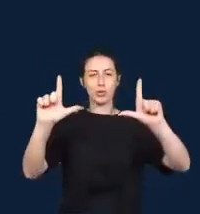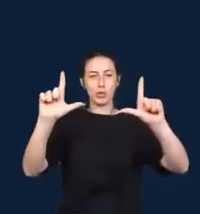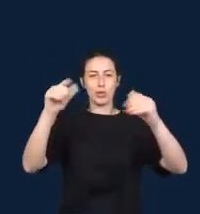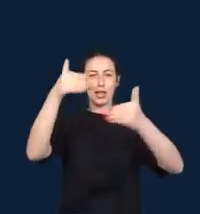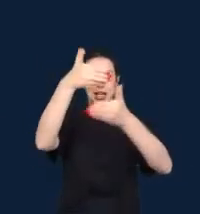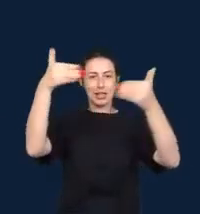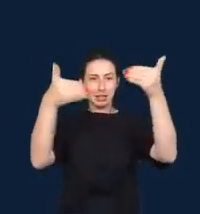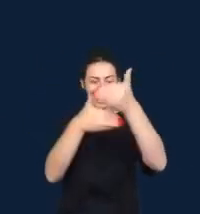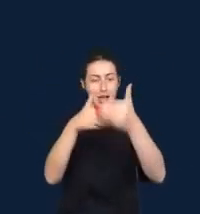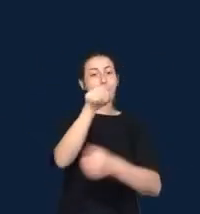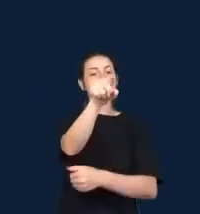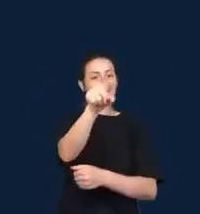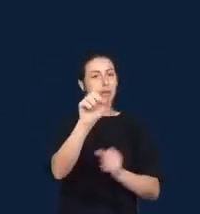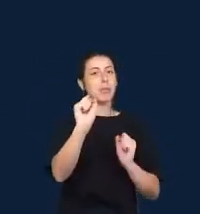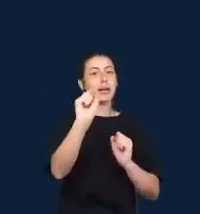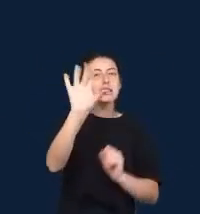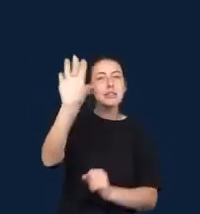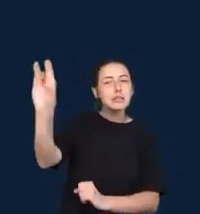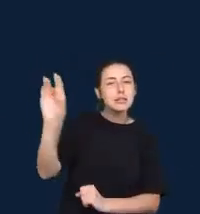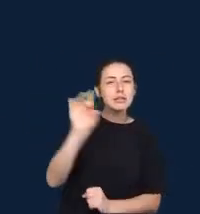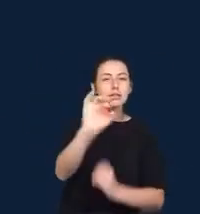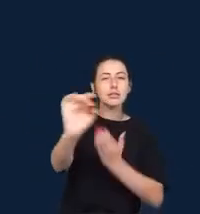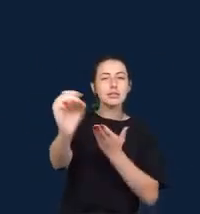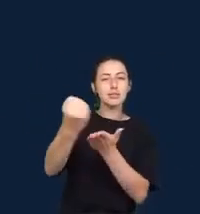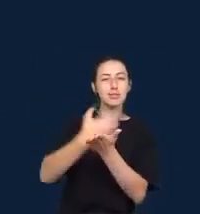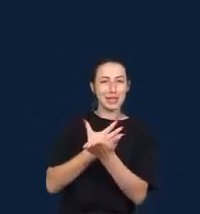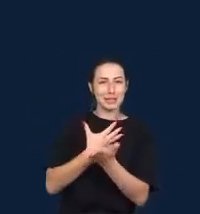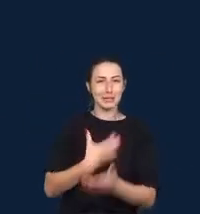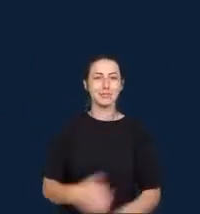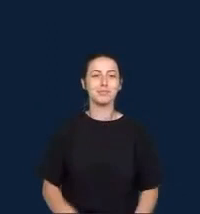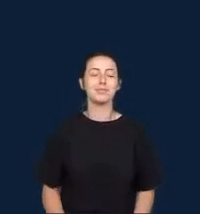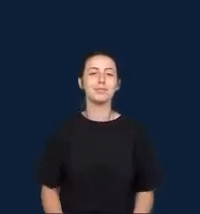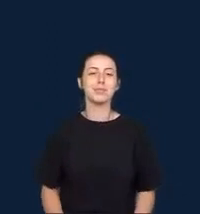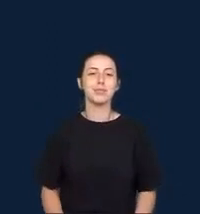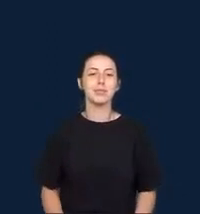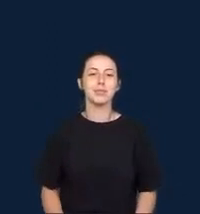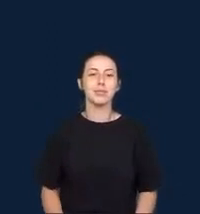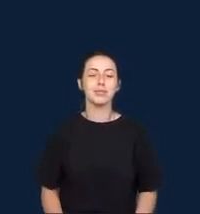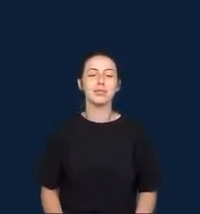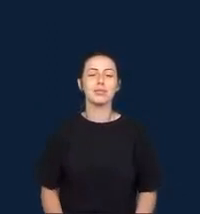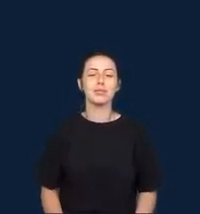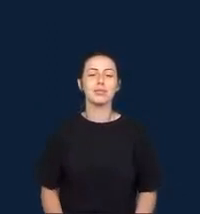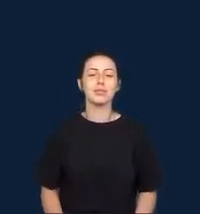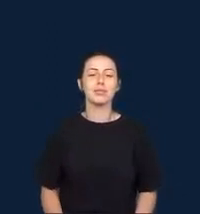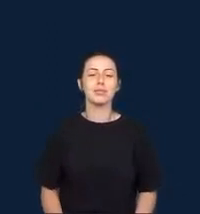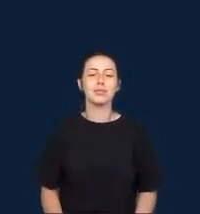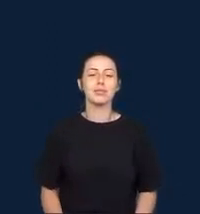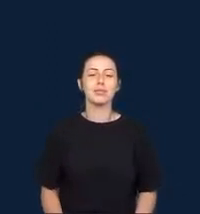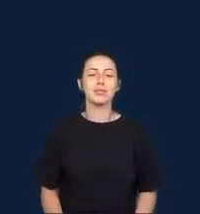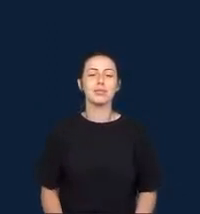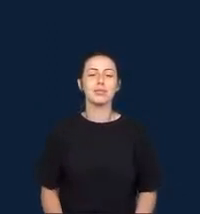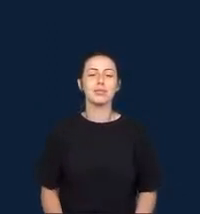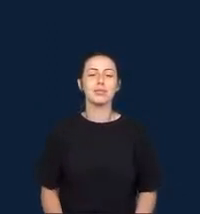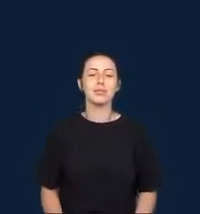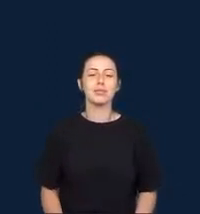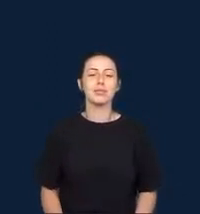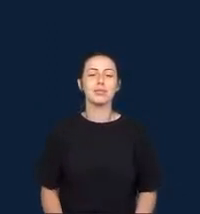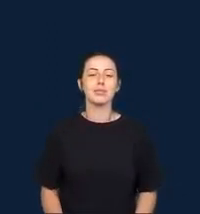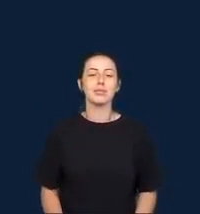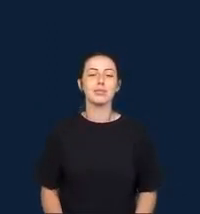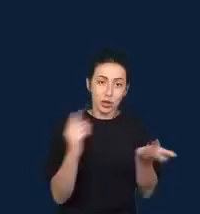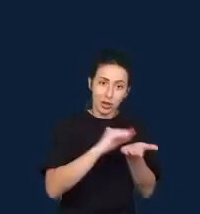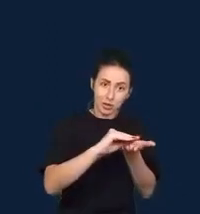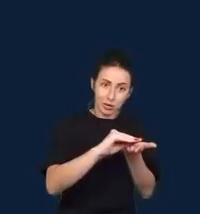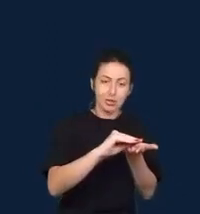there is also much more that data journalists and researchers investigating the data society can learn from each other.